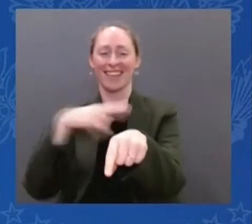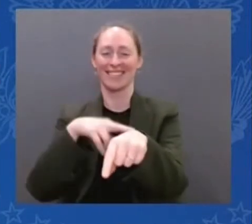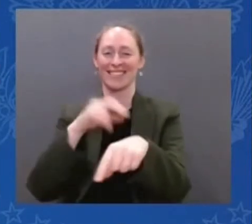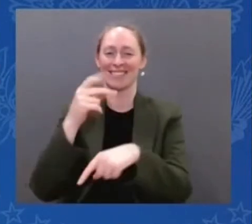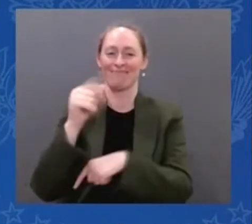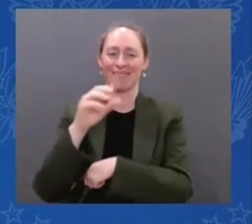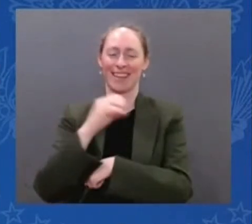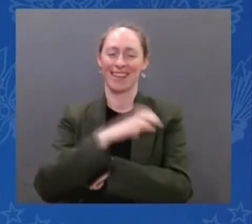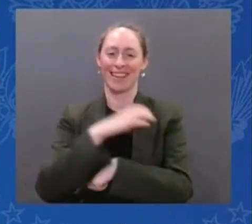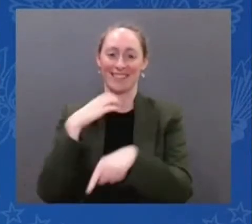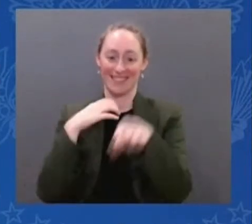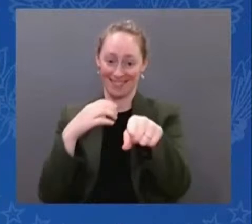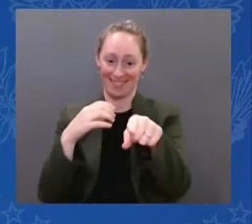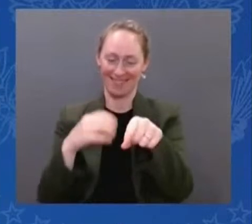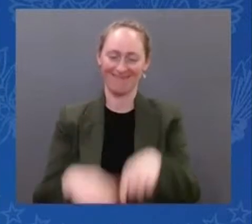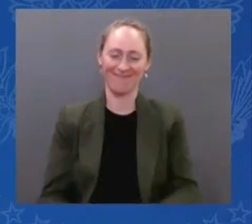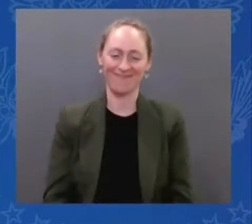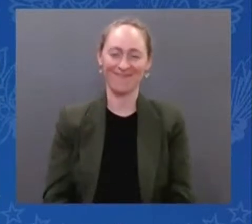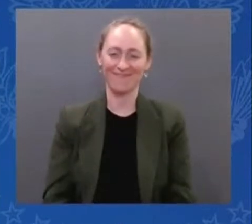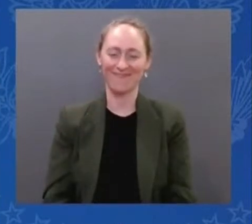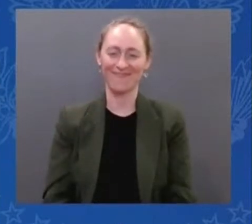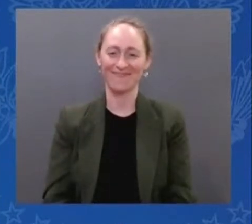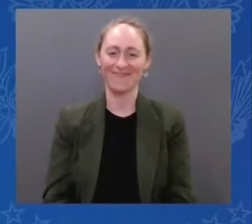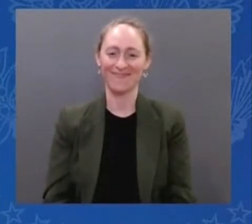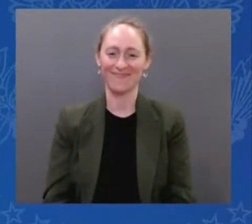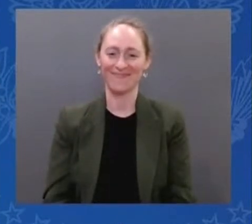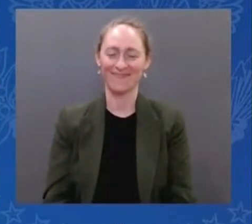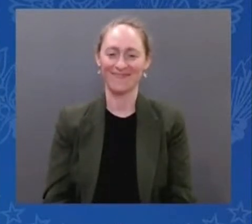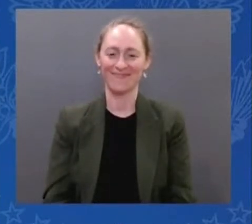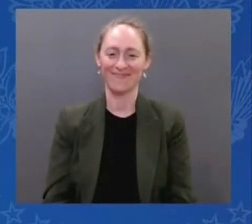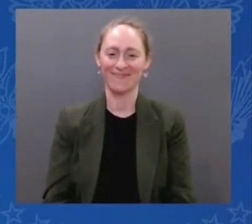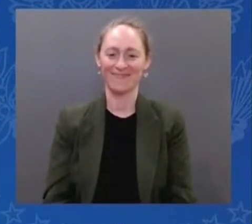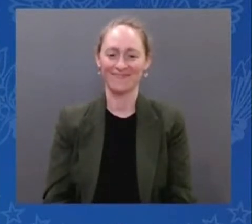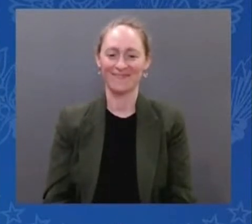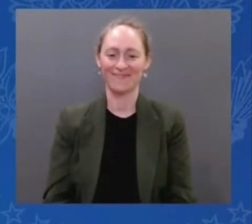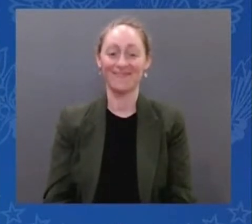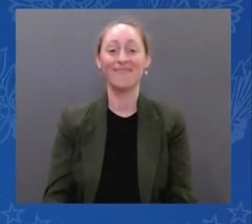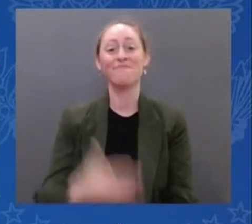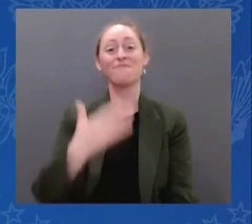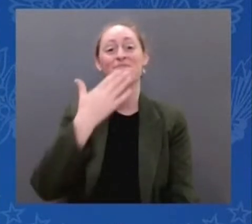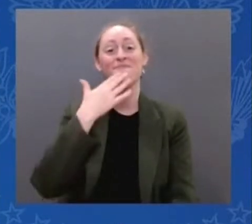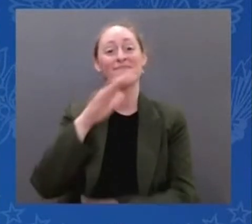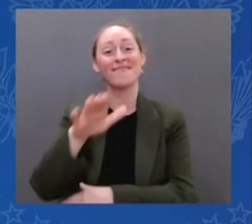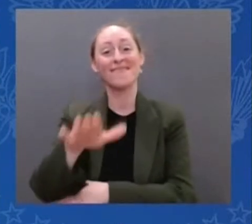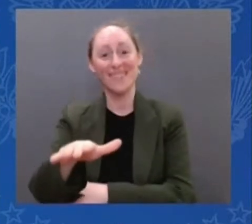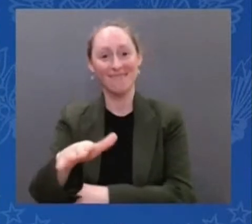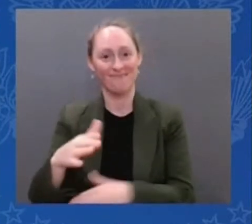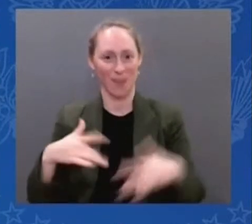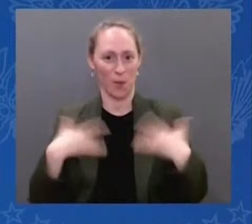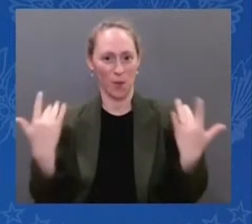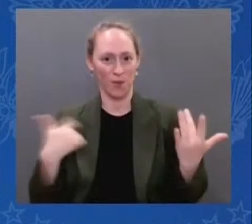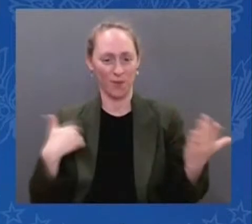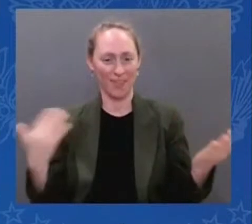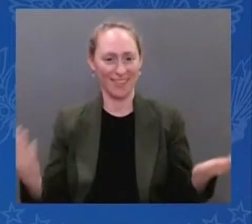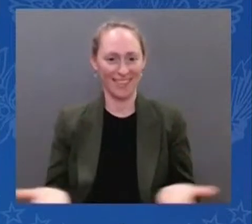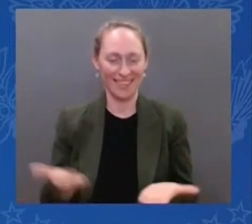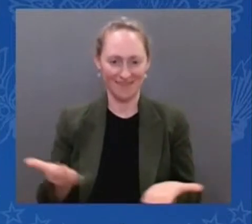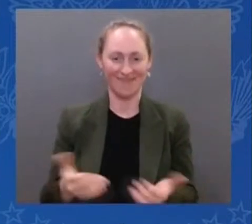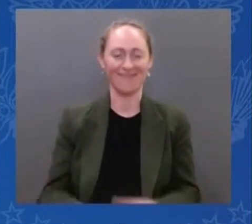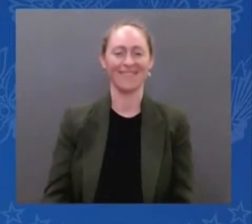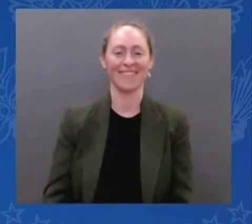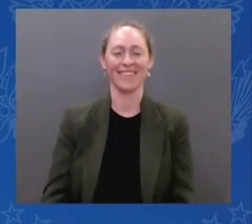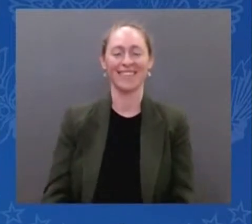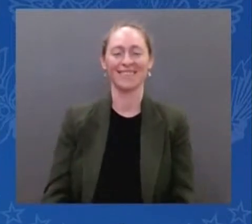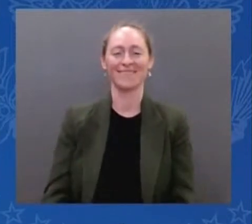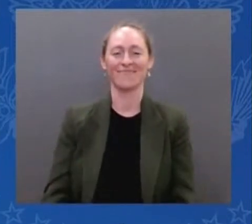I am very honored to be with you all. President Joe Biden and I talk often about our mutual passion for